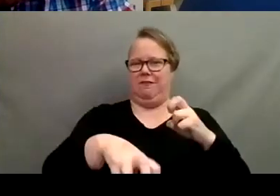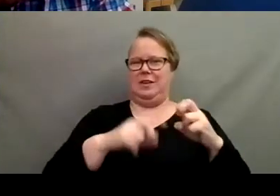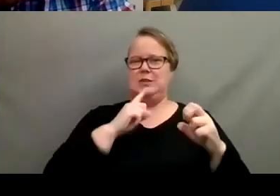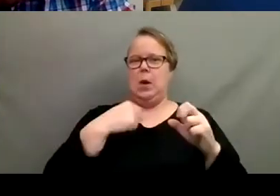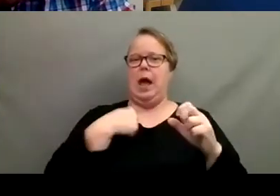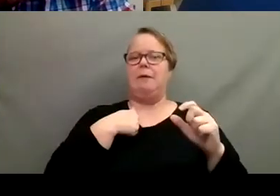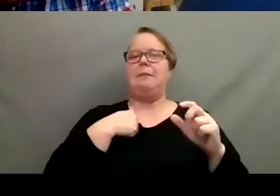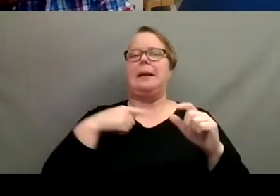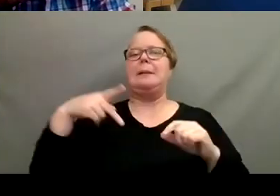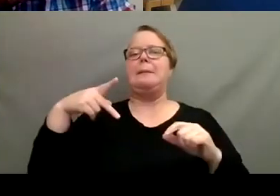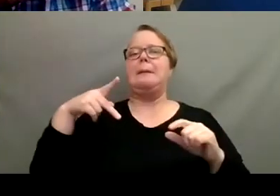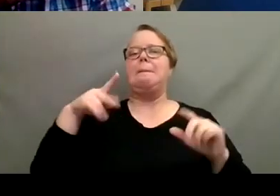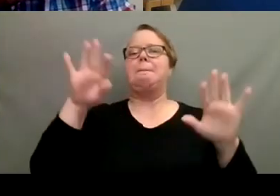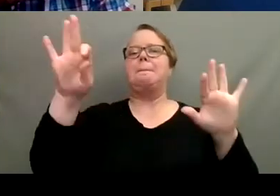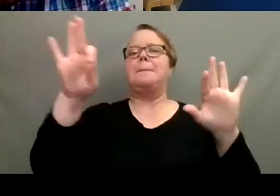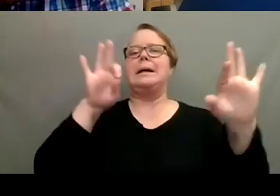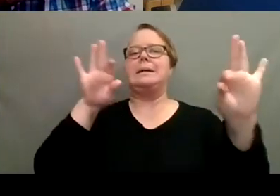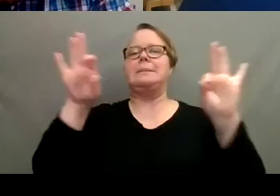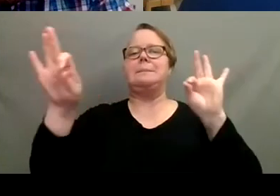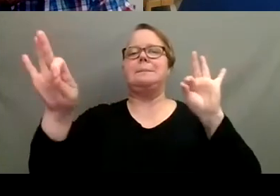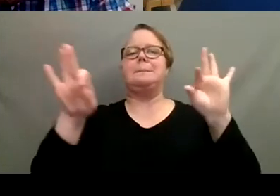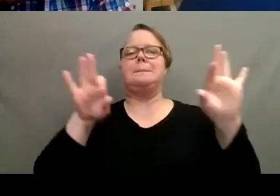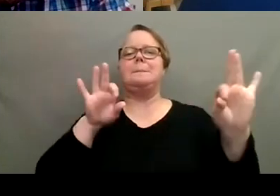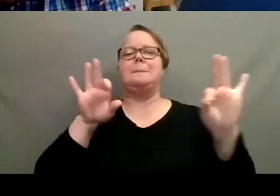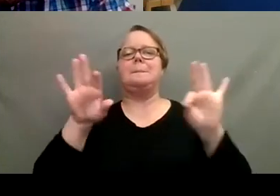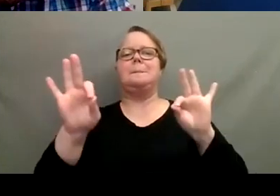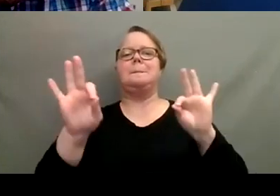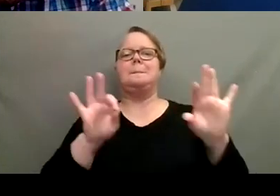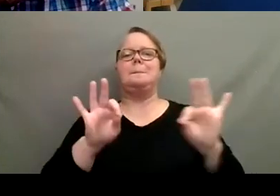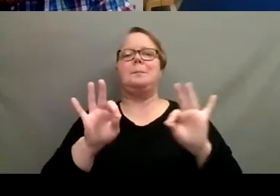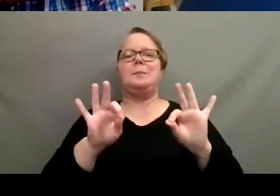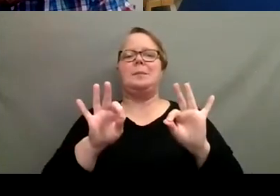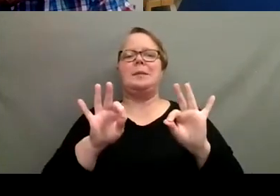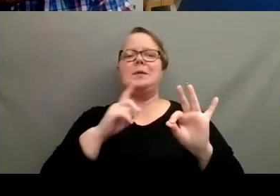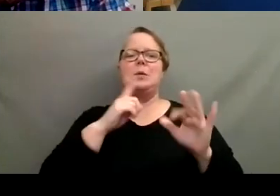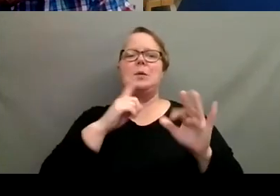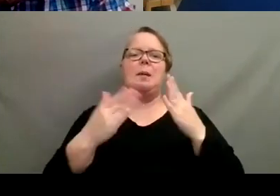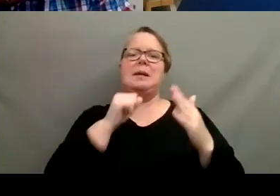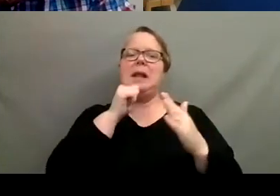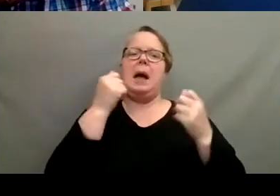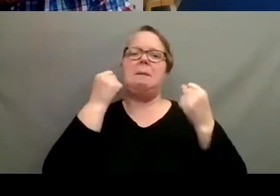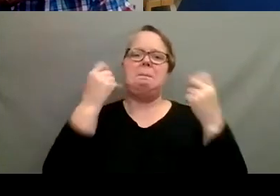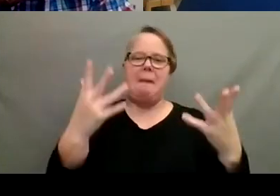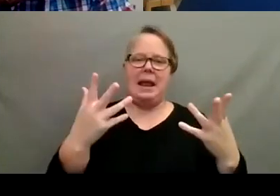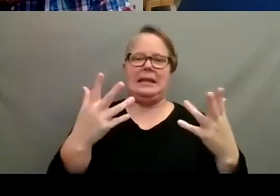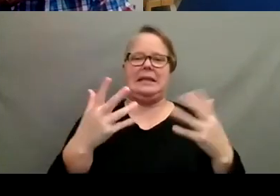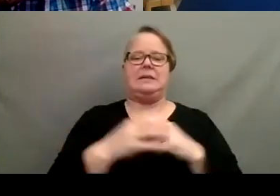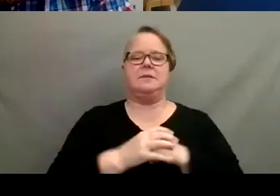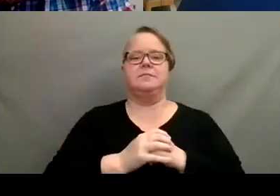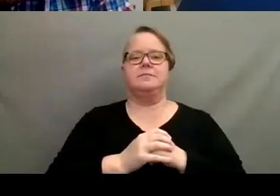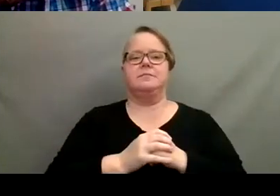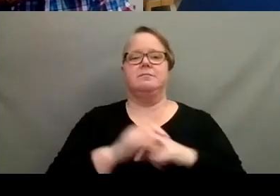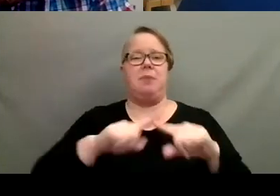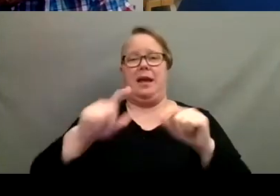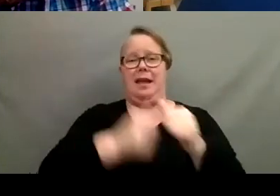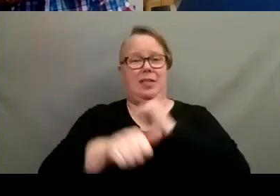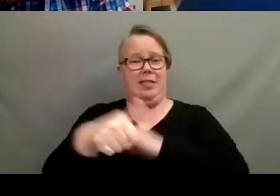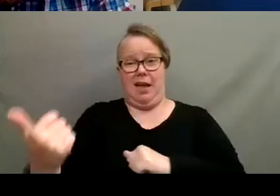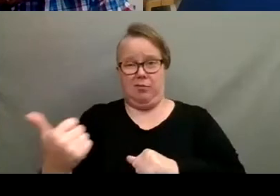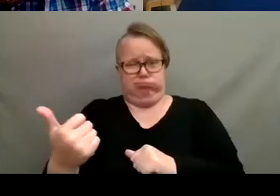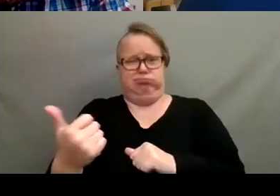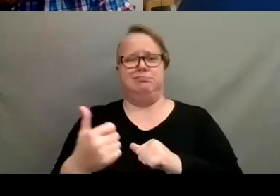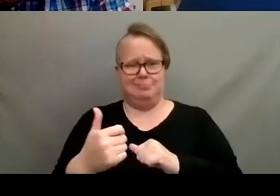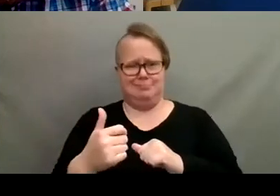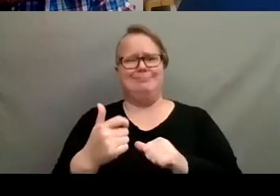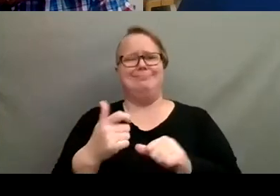selective on the ones I'm going to, I'm going to pick. So probably not too crazy on the house plant front. Everything else though. Oh yeah.